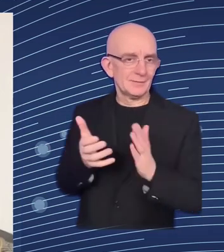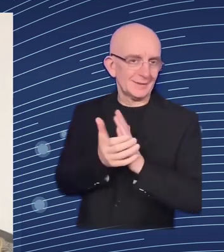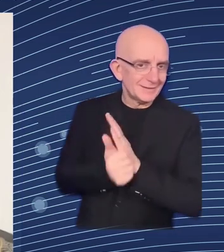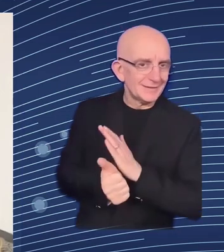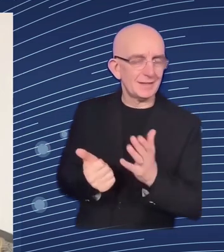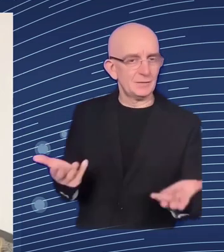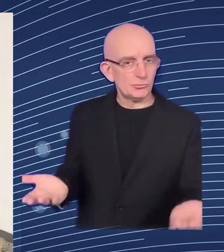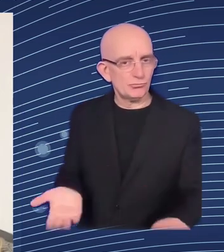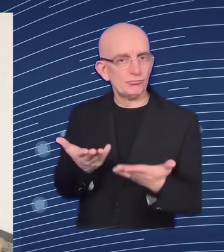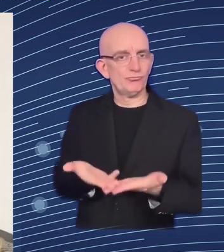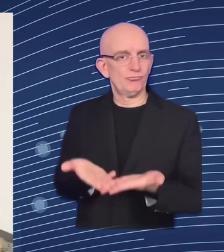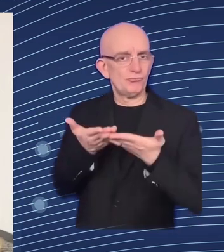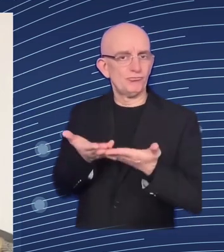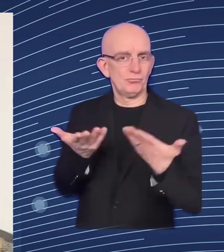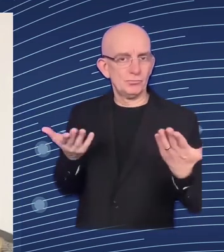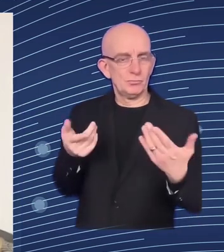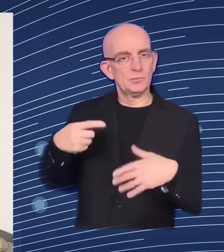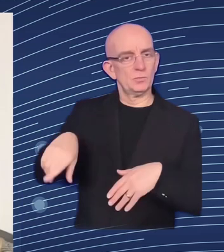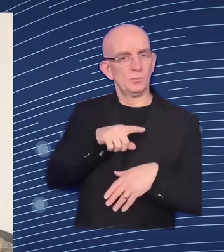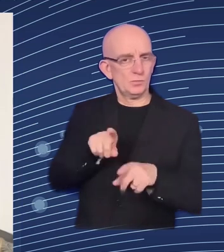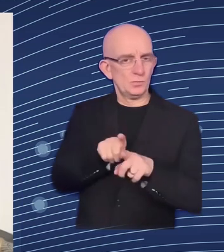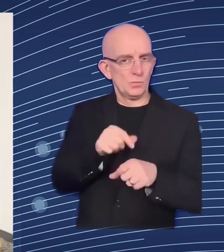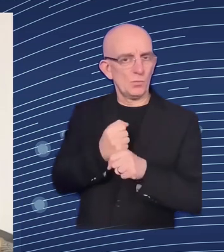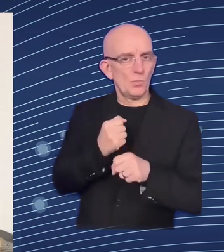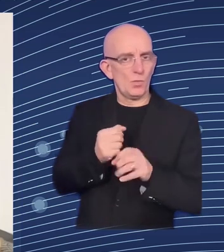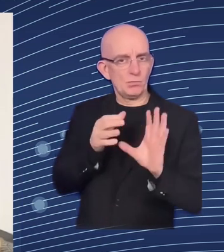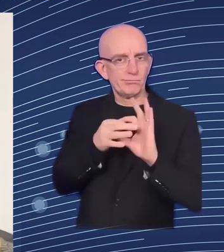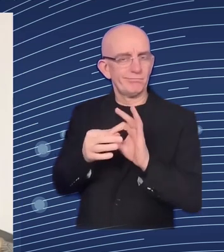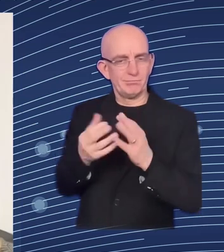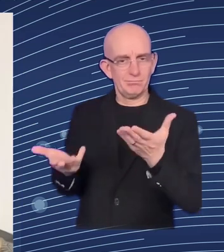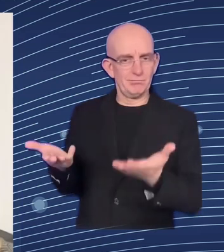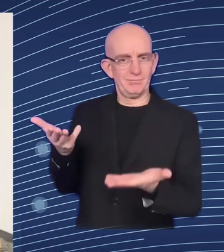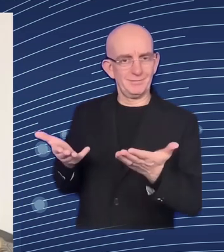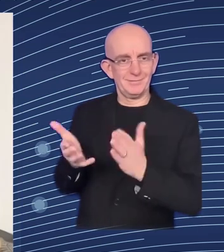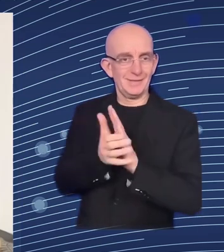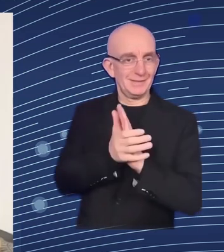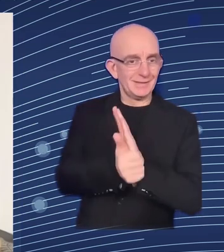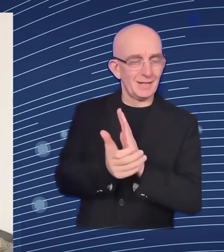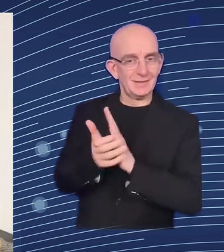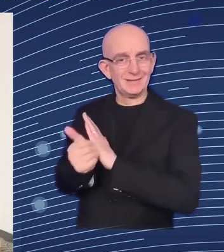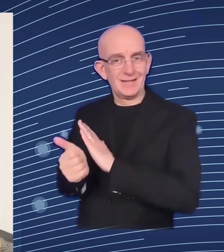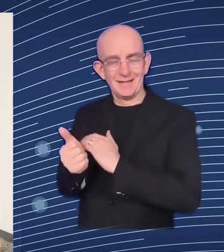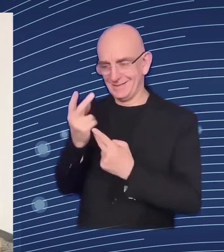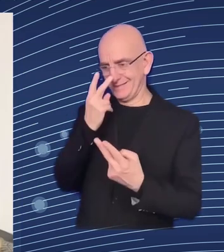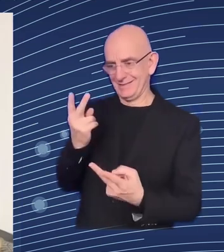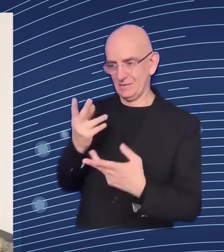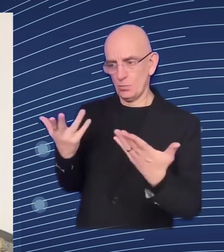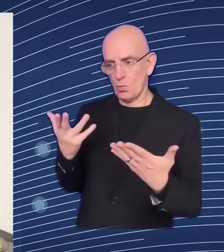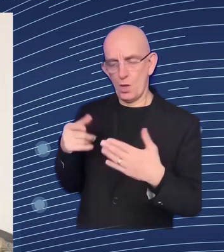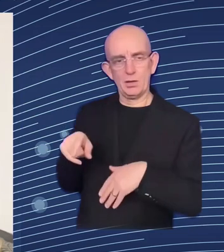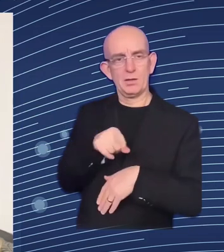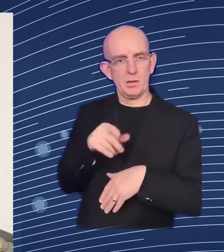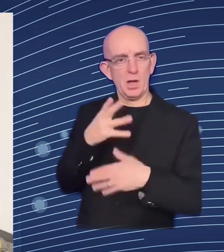adopted the the talent pool and one element of the talent pool is that we have to facilitate we have to improve the